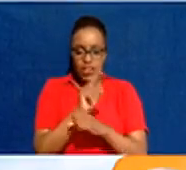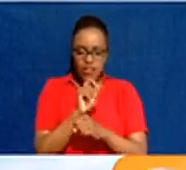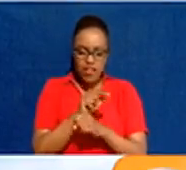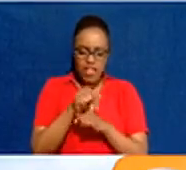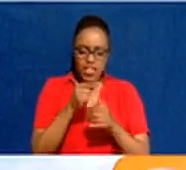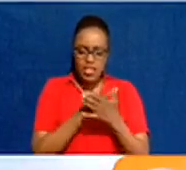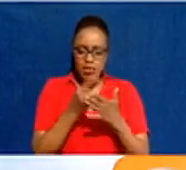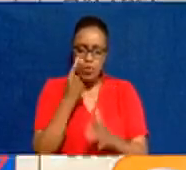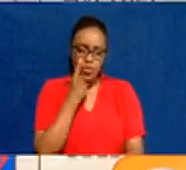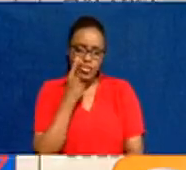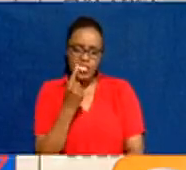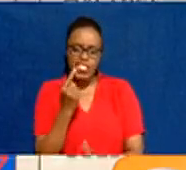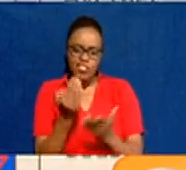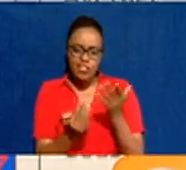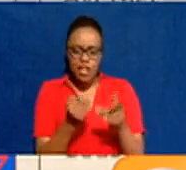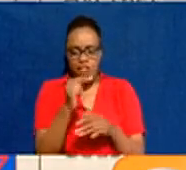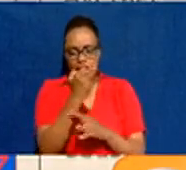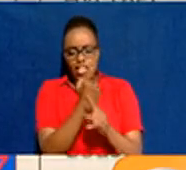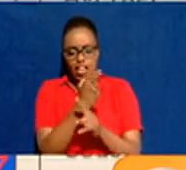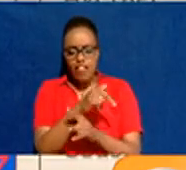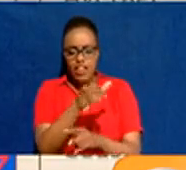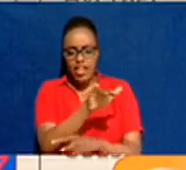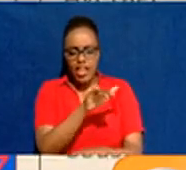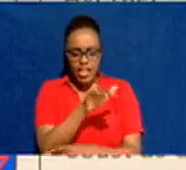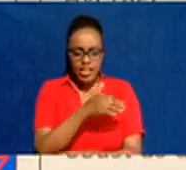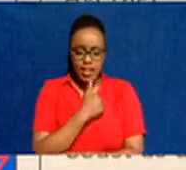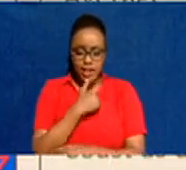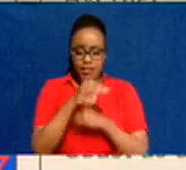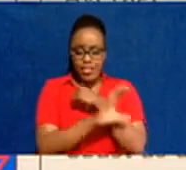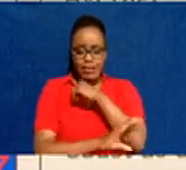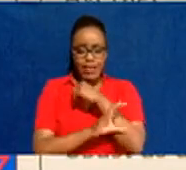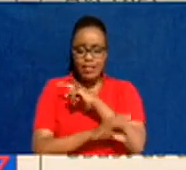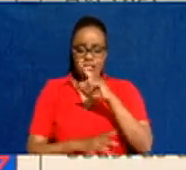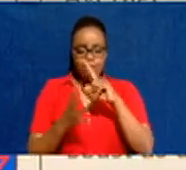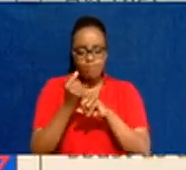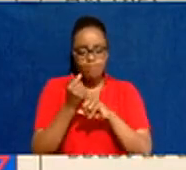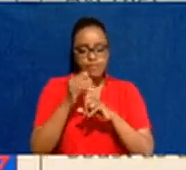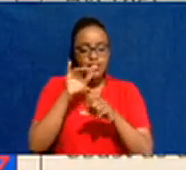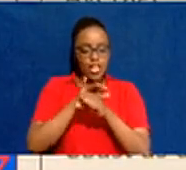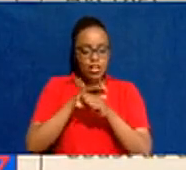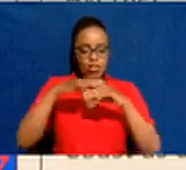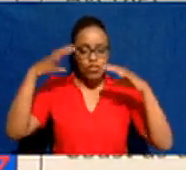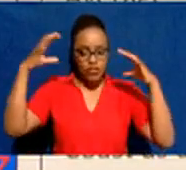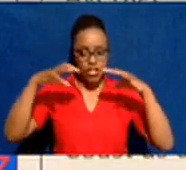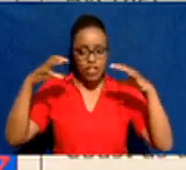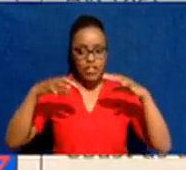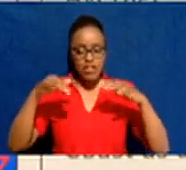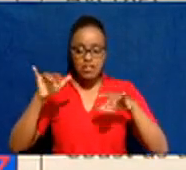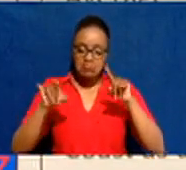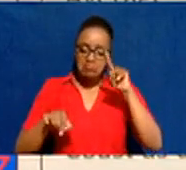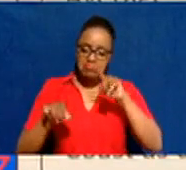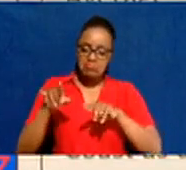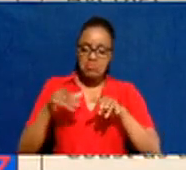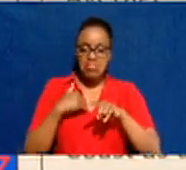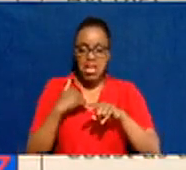to see several parts of the country achieving significant rainfall, moderate to